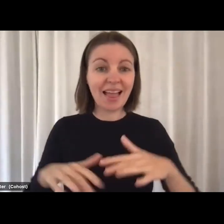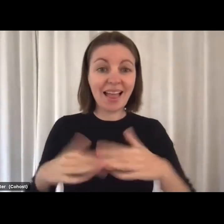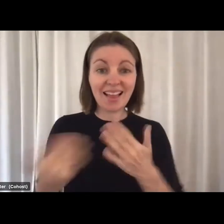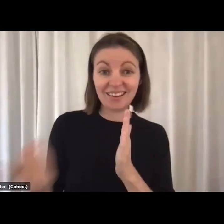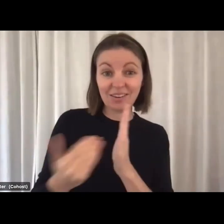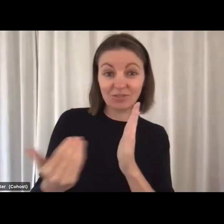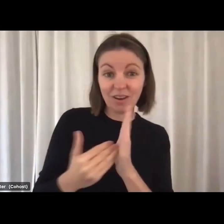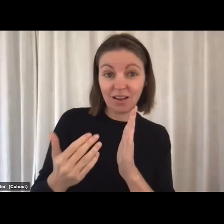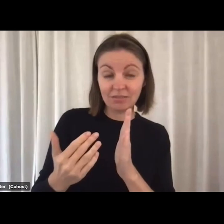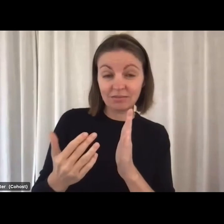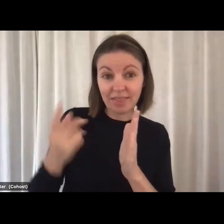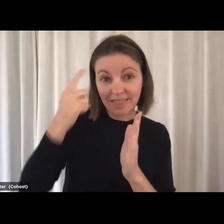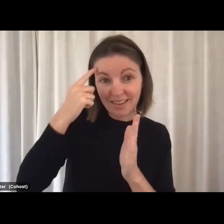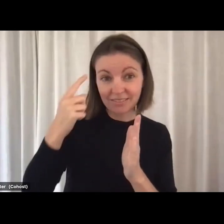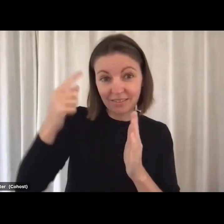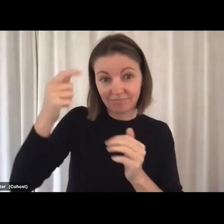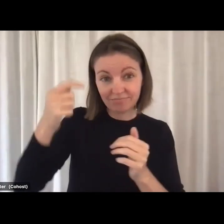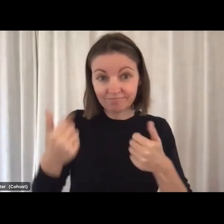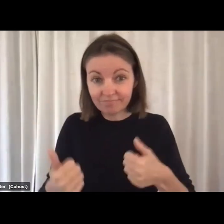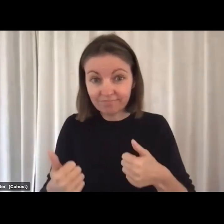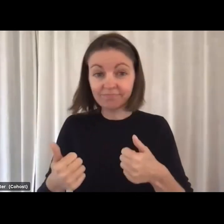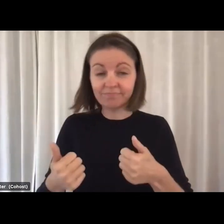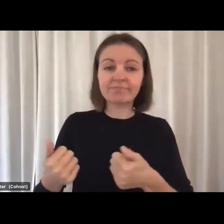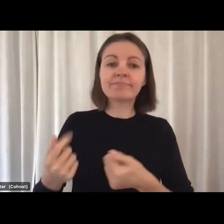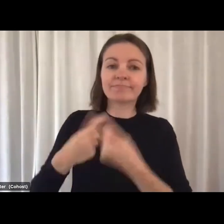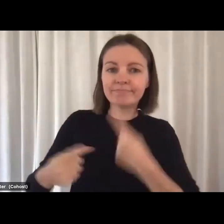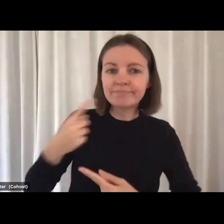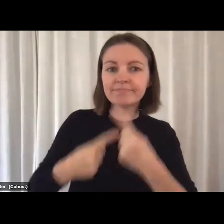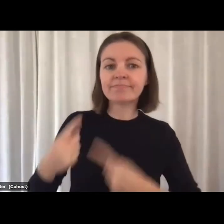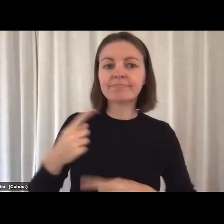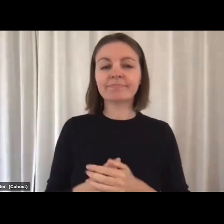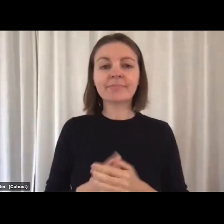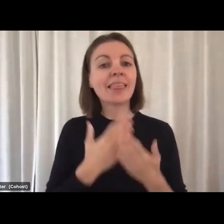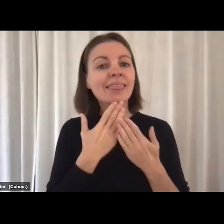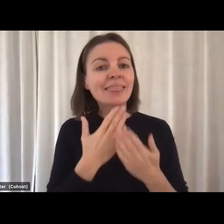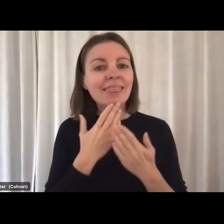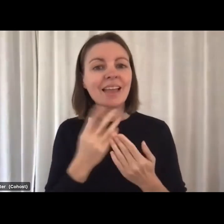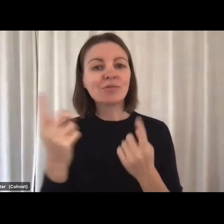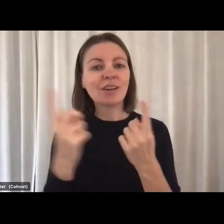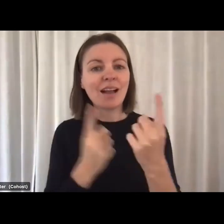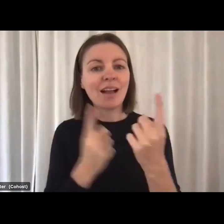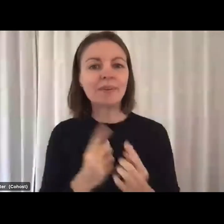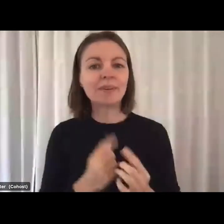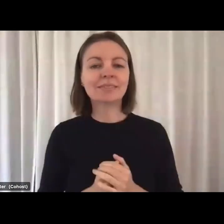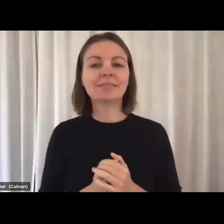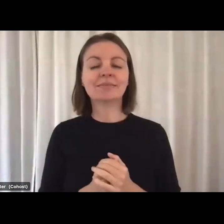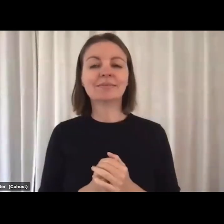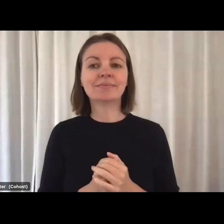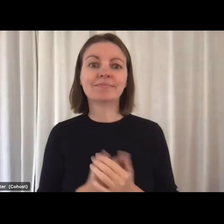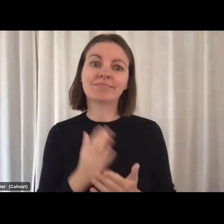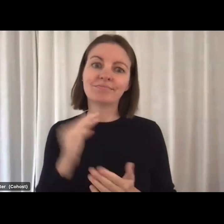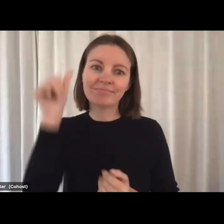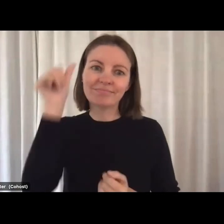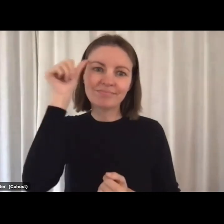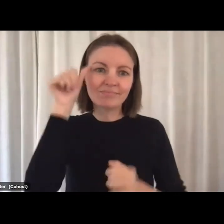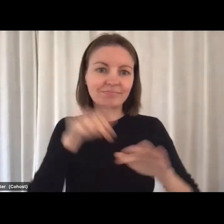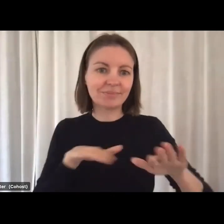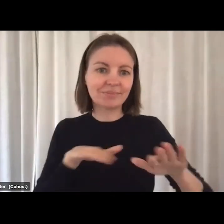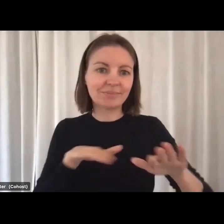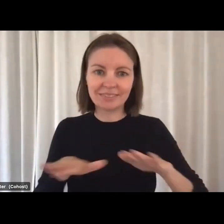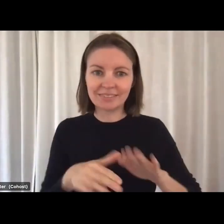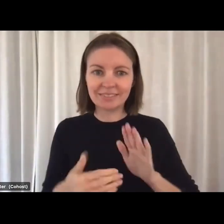be helpful, we're really happy to hear that. So thank you again for attending and taking the time out of what is no doubt your very busy day